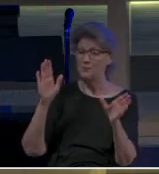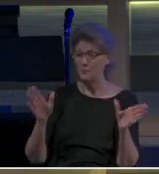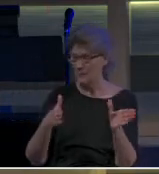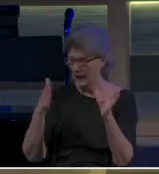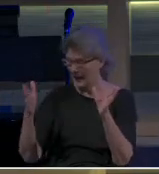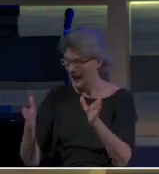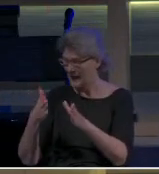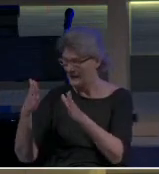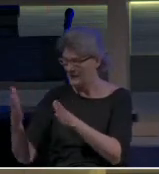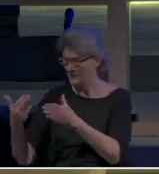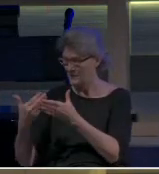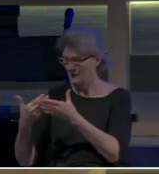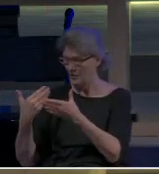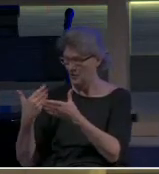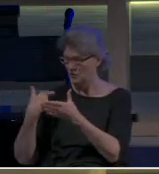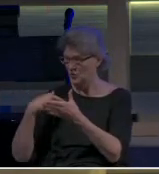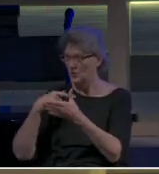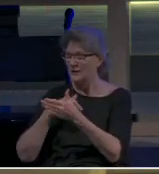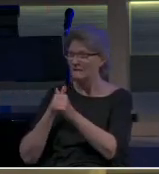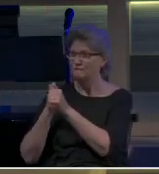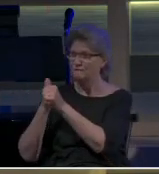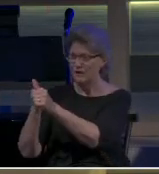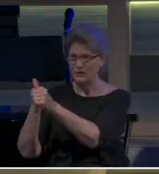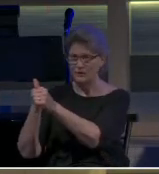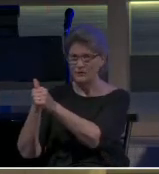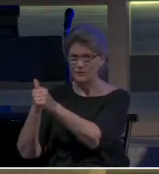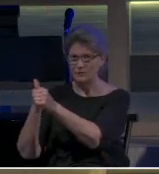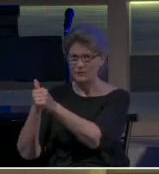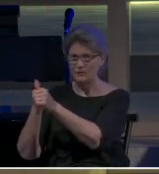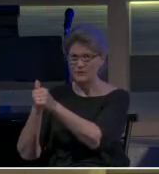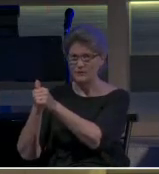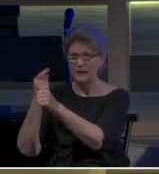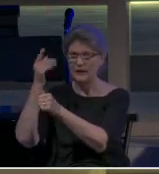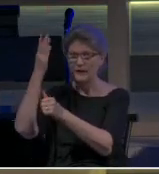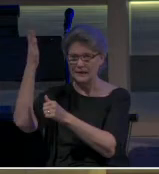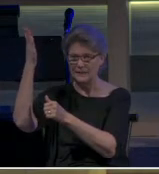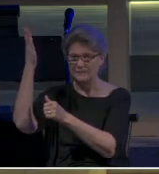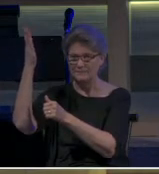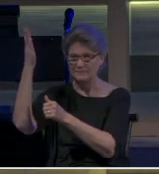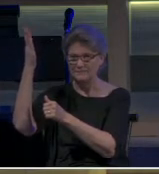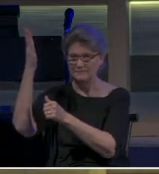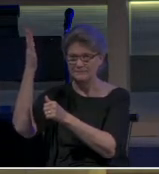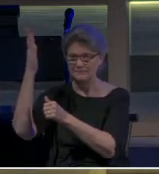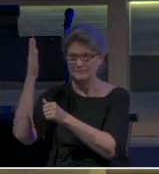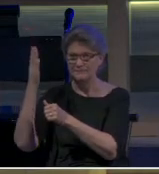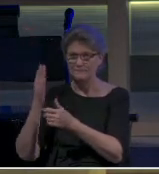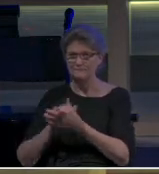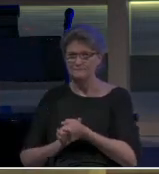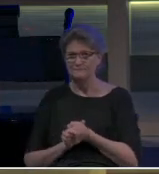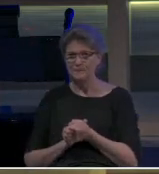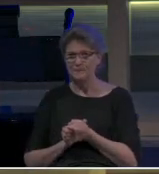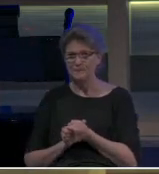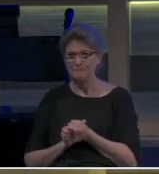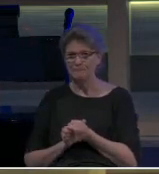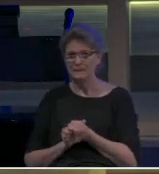so that we would walk in them. This is Paul, another attempt of Paul, to have one of his protégés